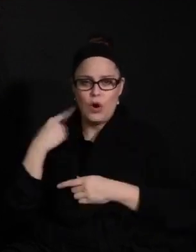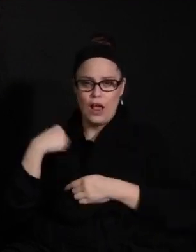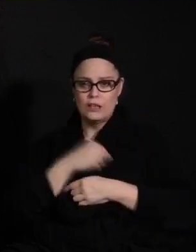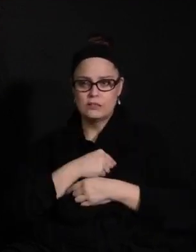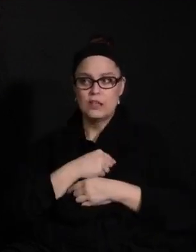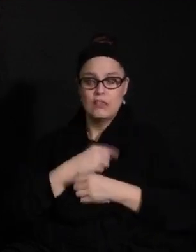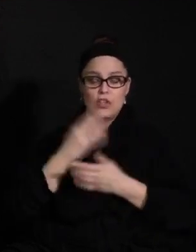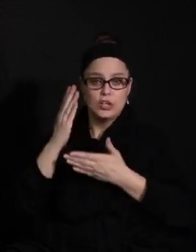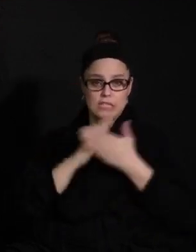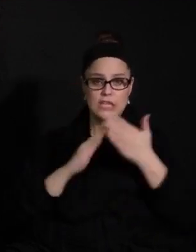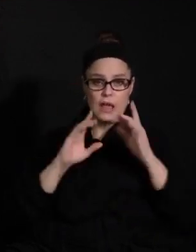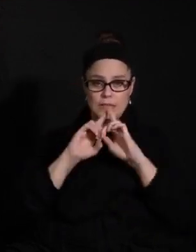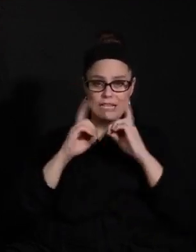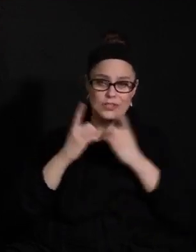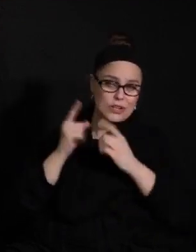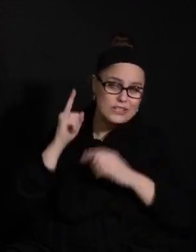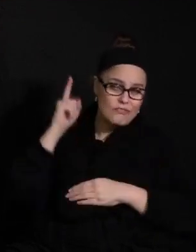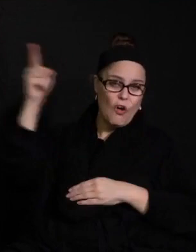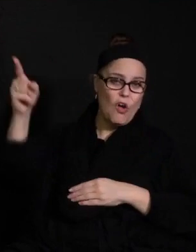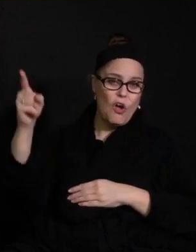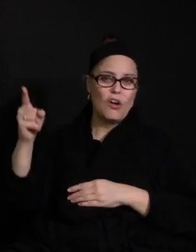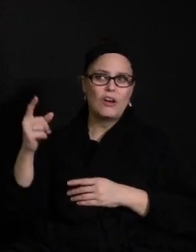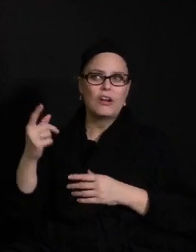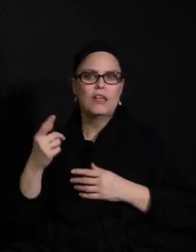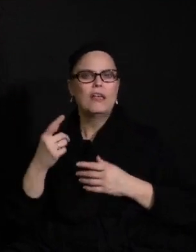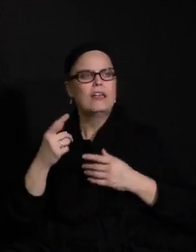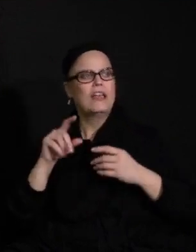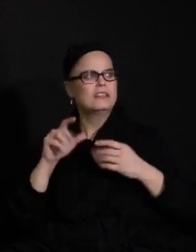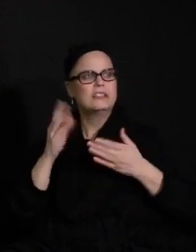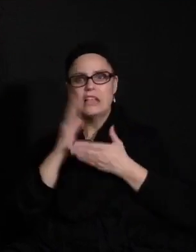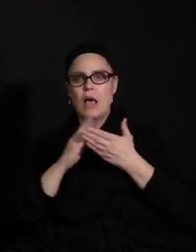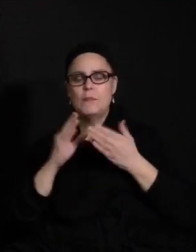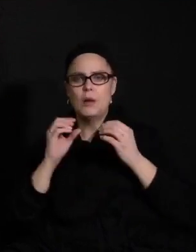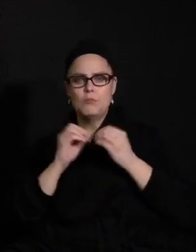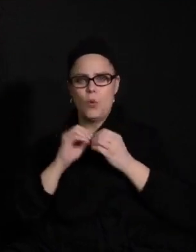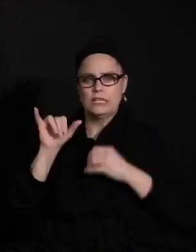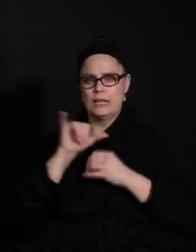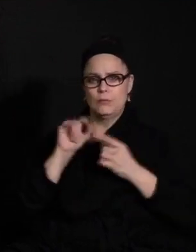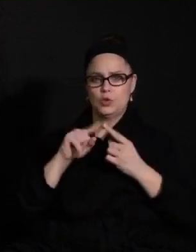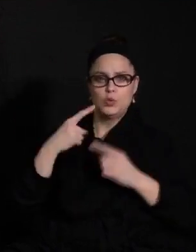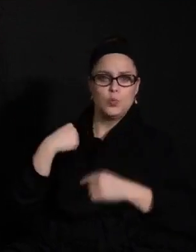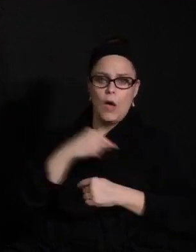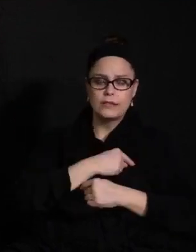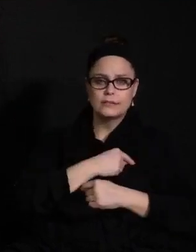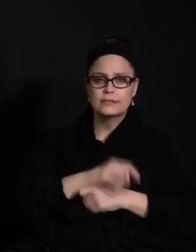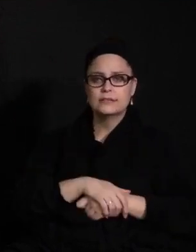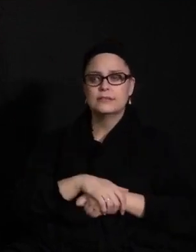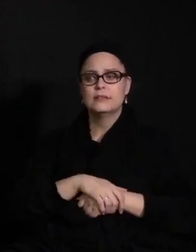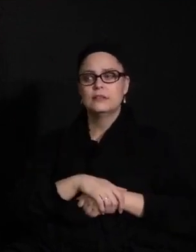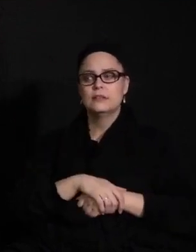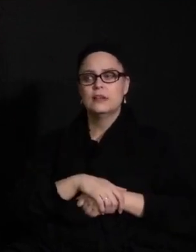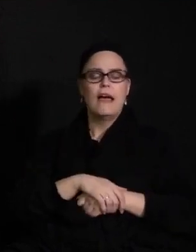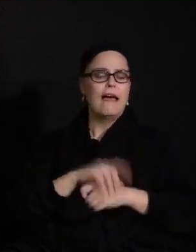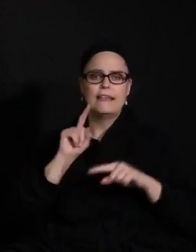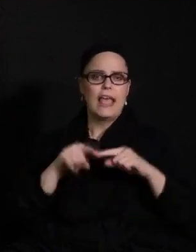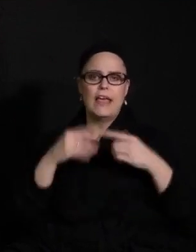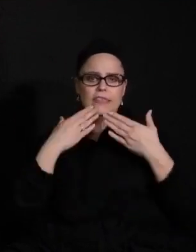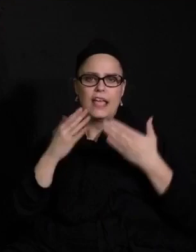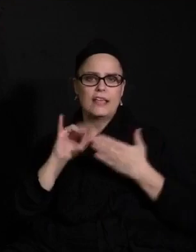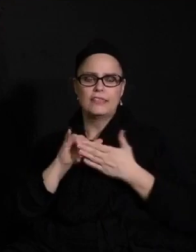far away from us and what we're doing, and you can find others that are more like us. But I just I can't think of the team enough